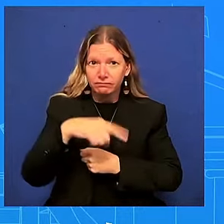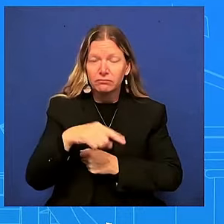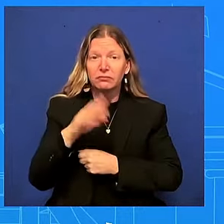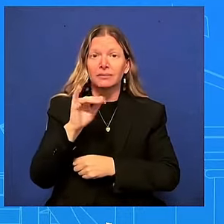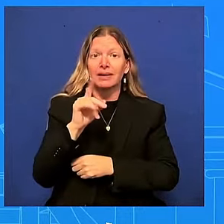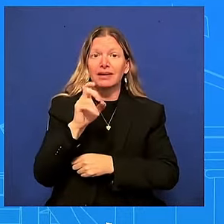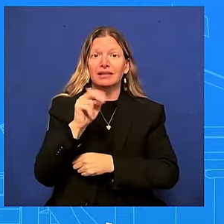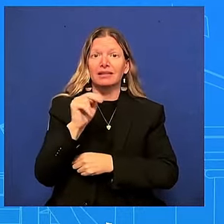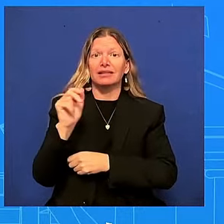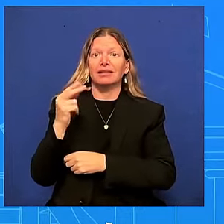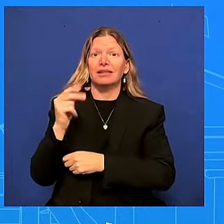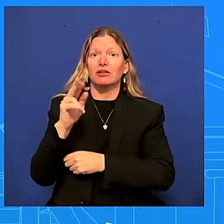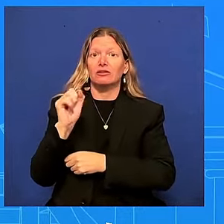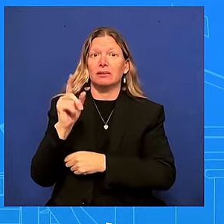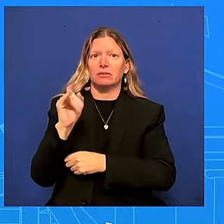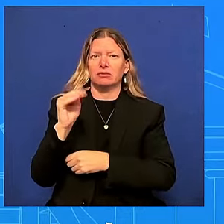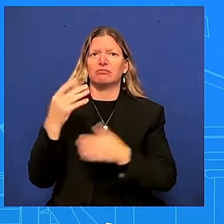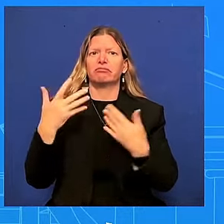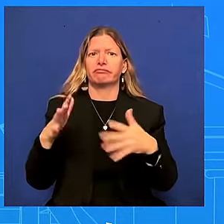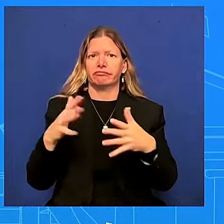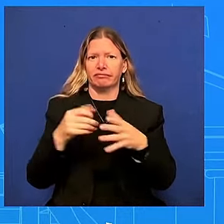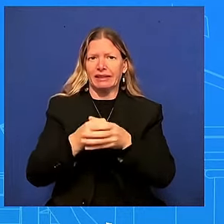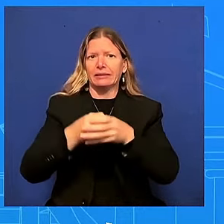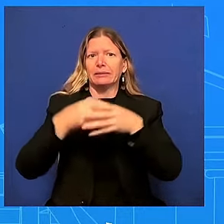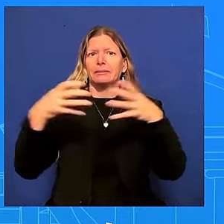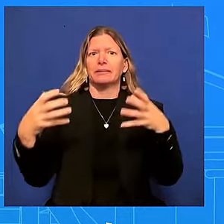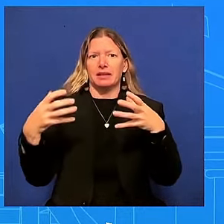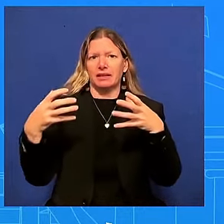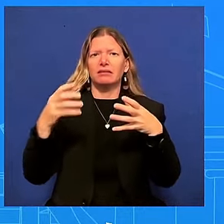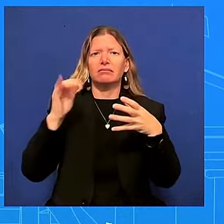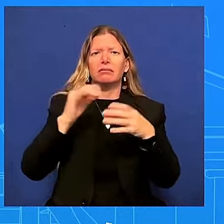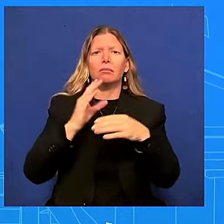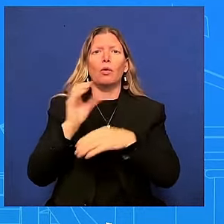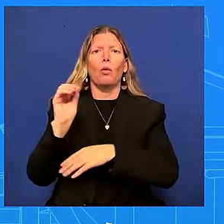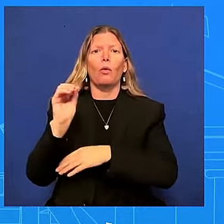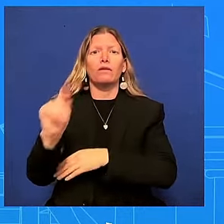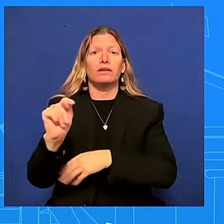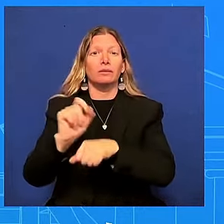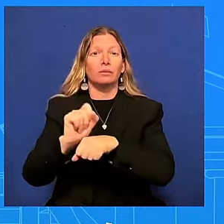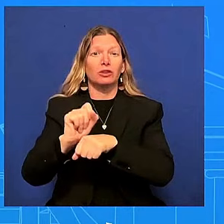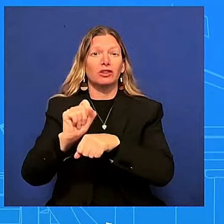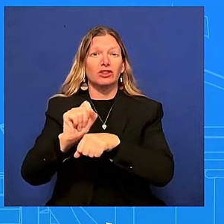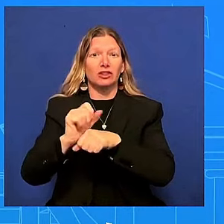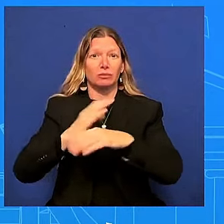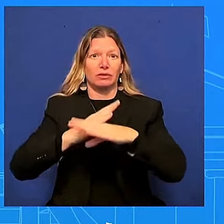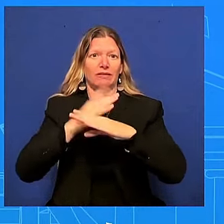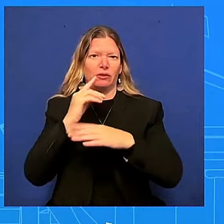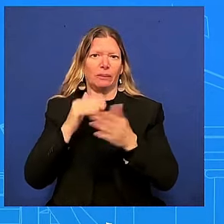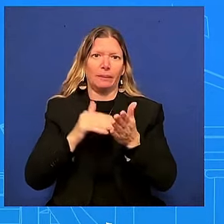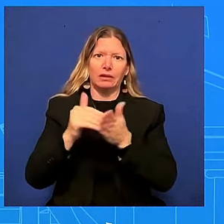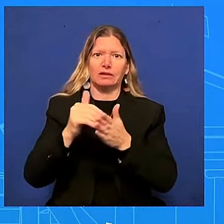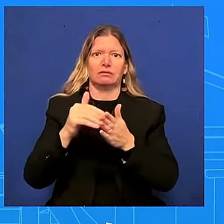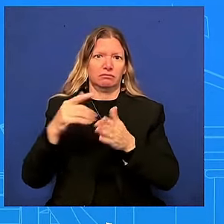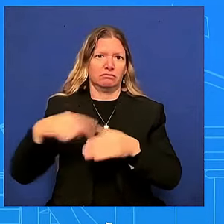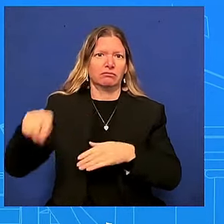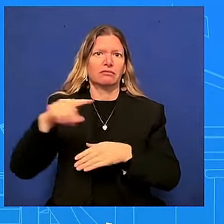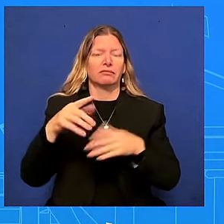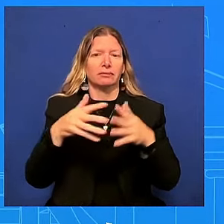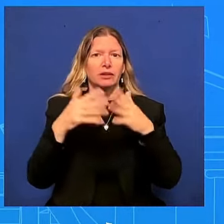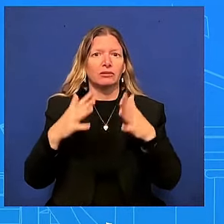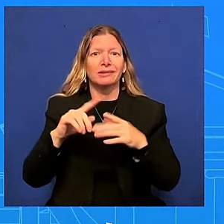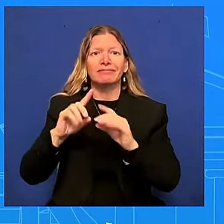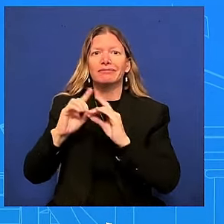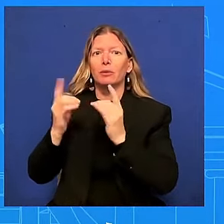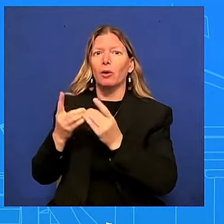extended overtime protections to 1 million workers making less than 43,888 dollars a